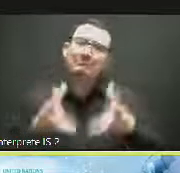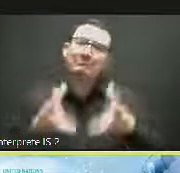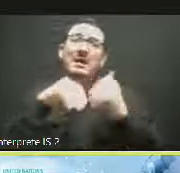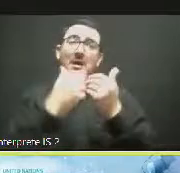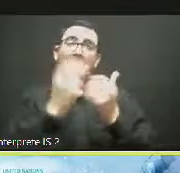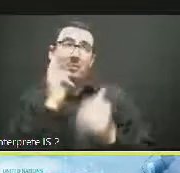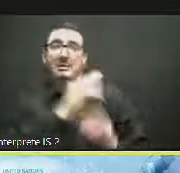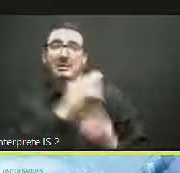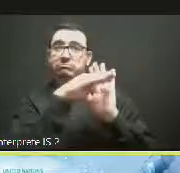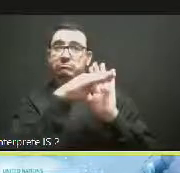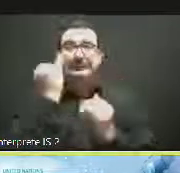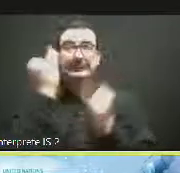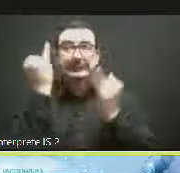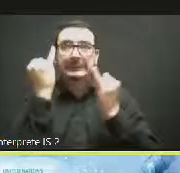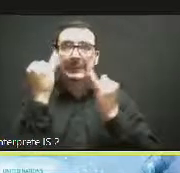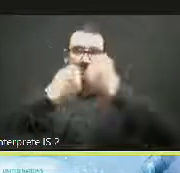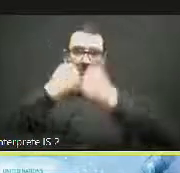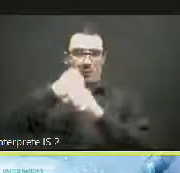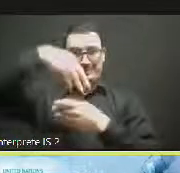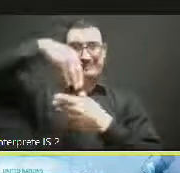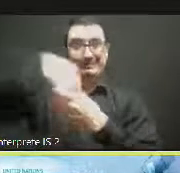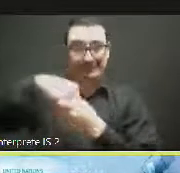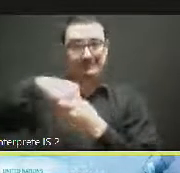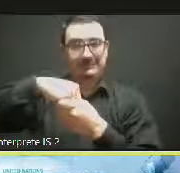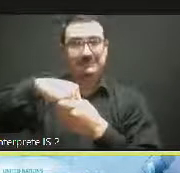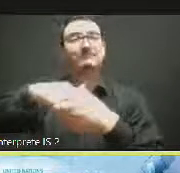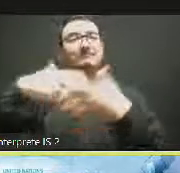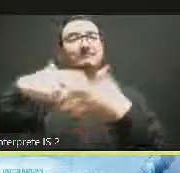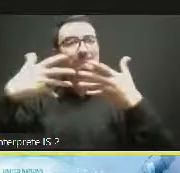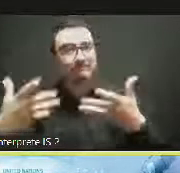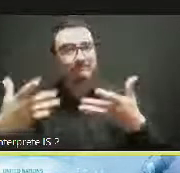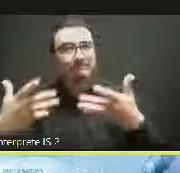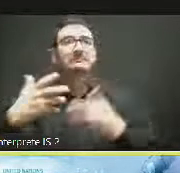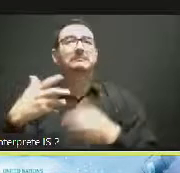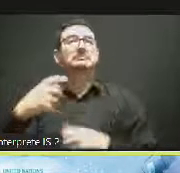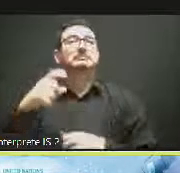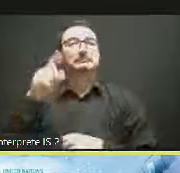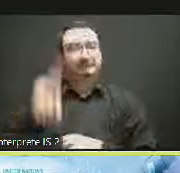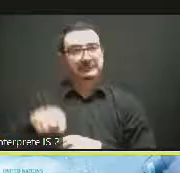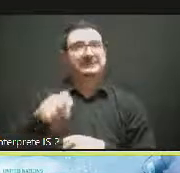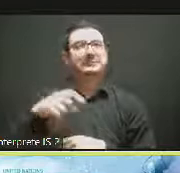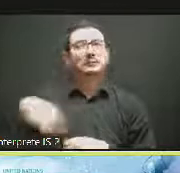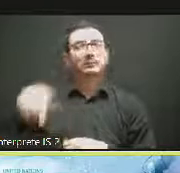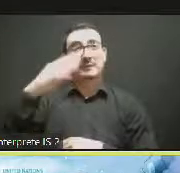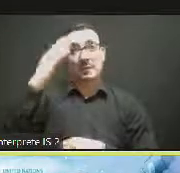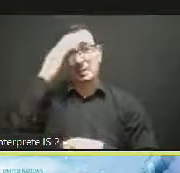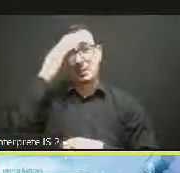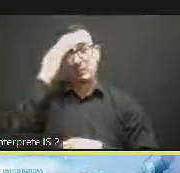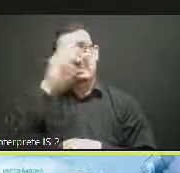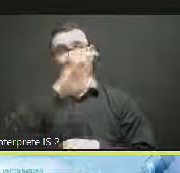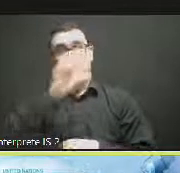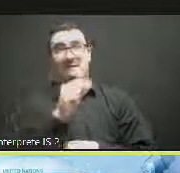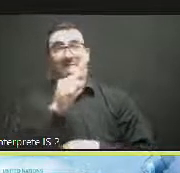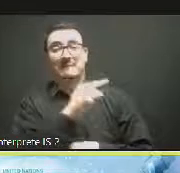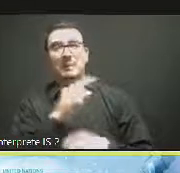they are very rich in the cultural aspects. And also, there is increasing connectivity at this